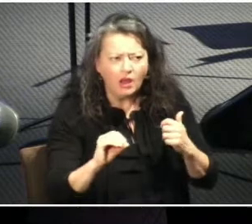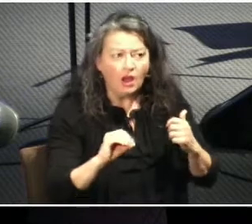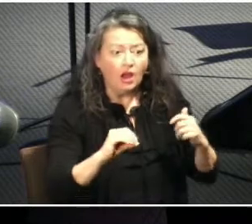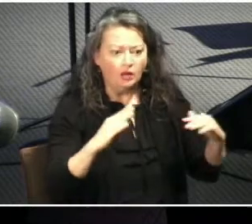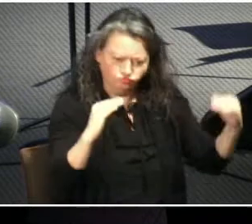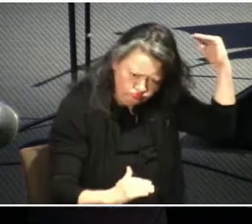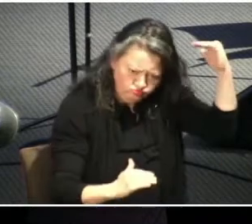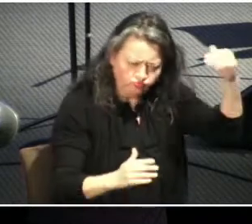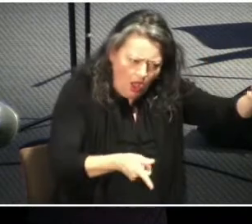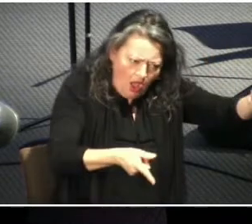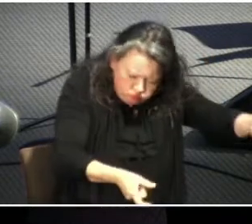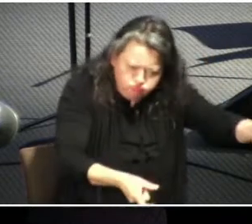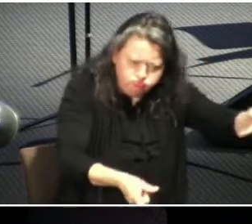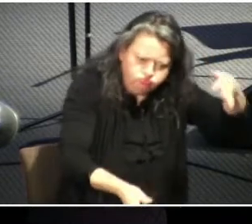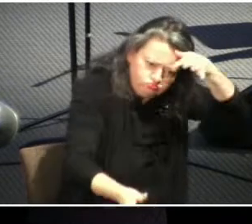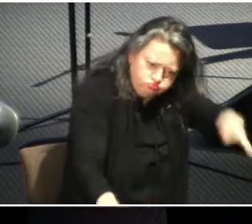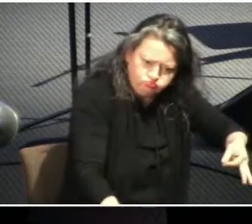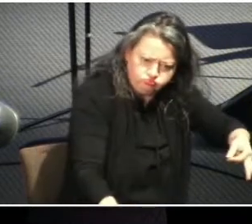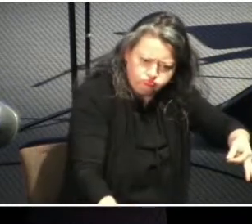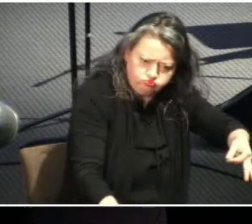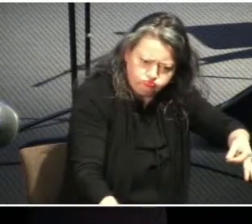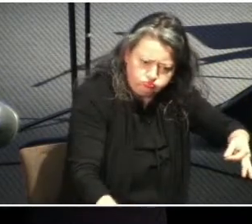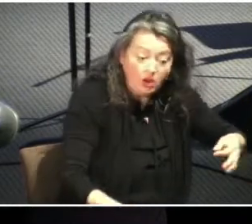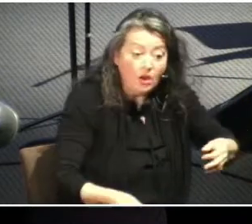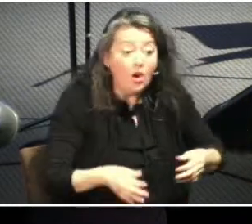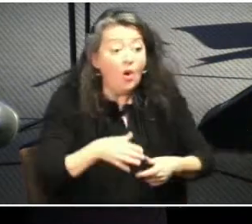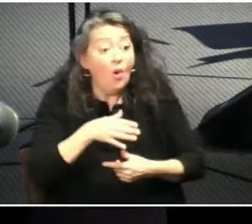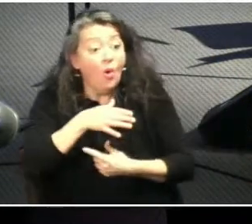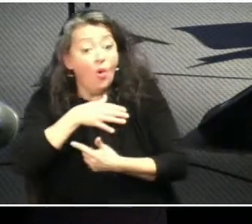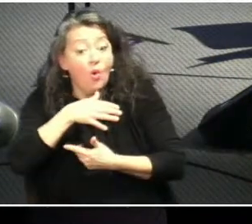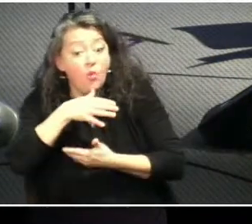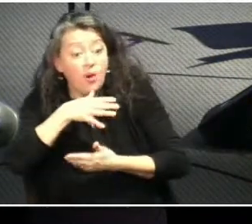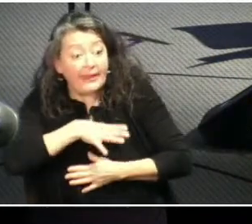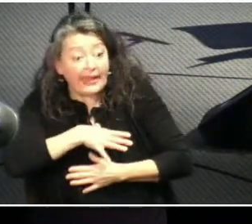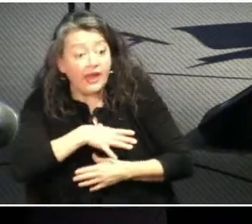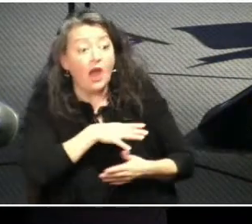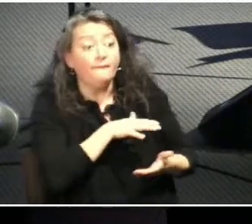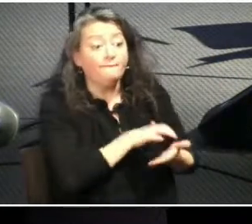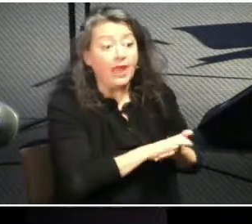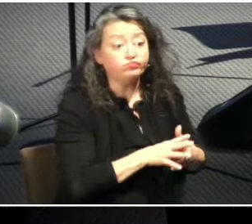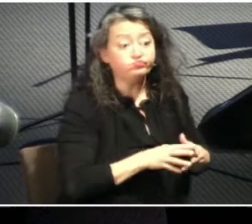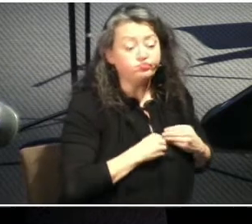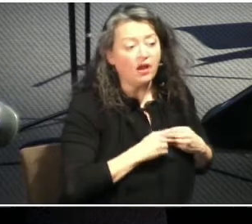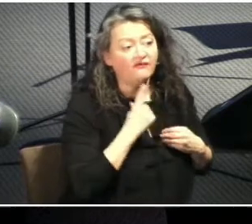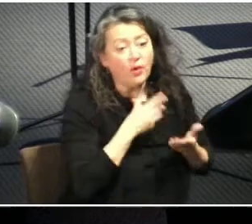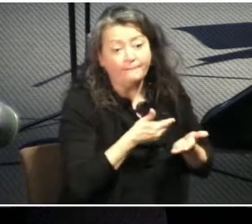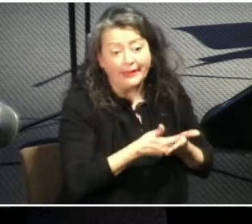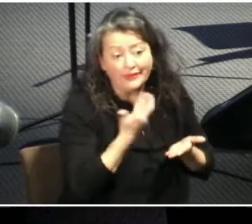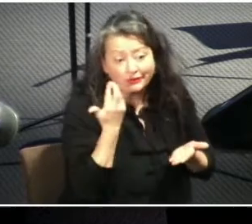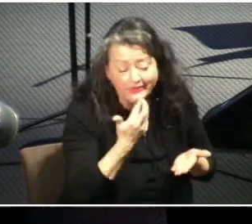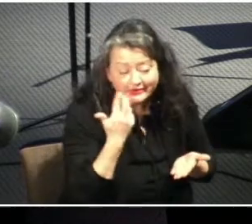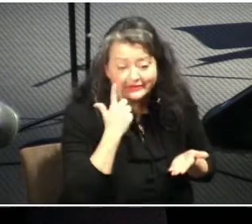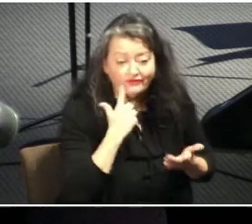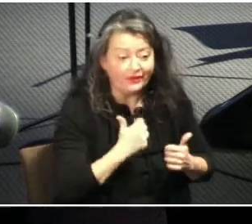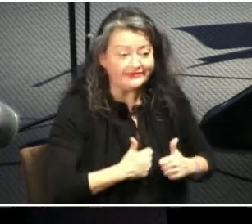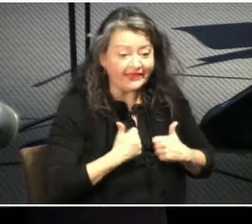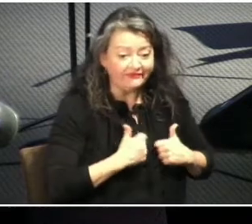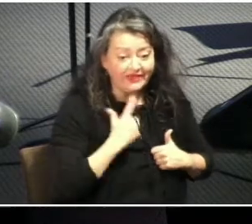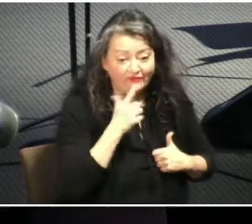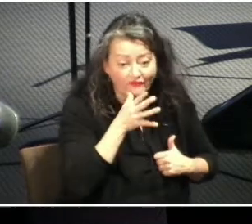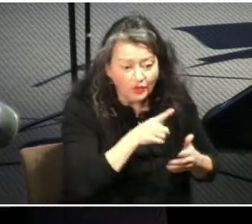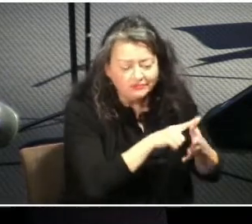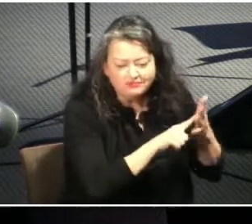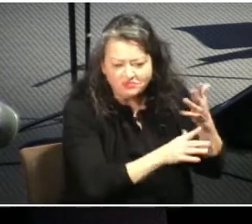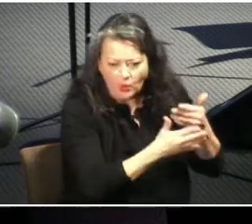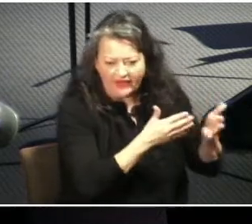And husbands often married for economic, political, or status reasons. This match would